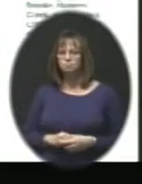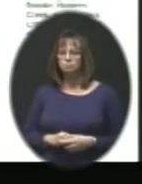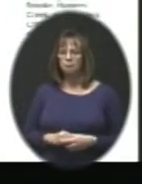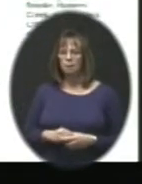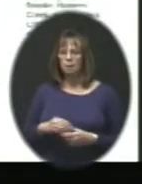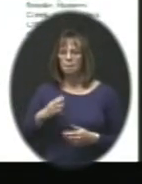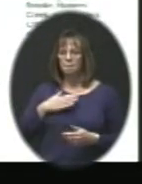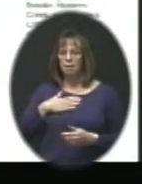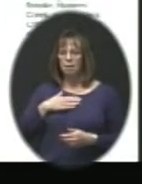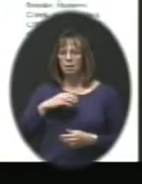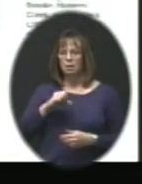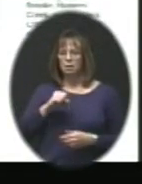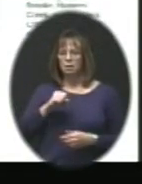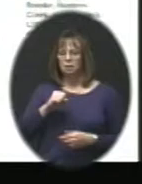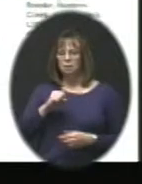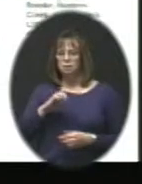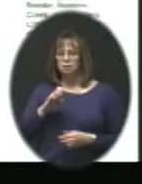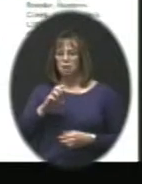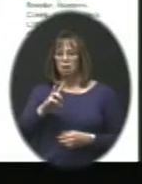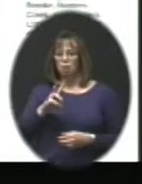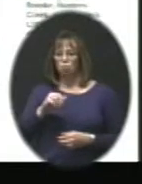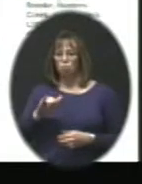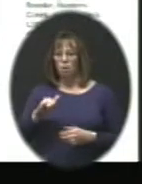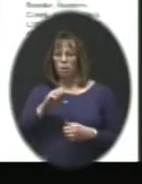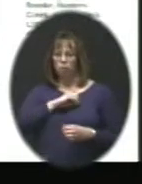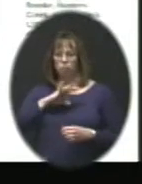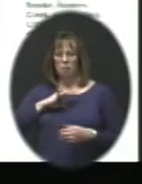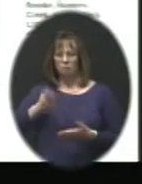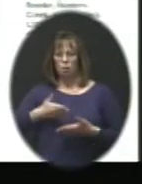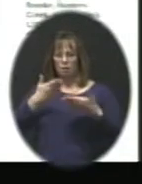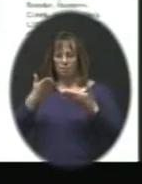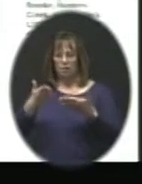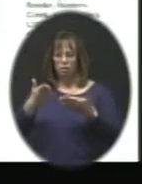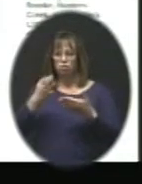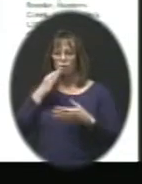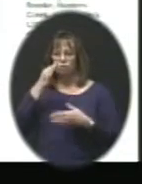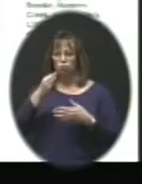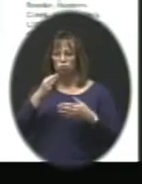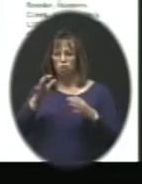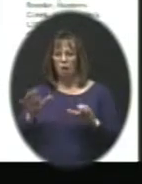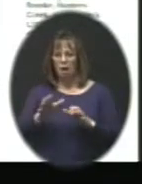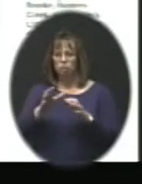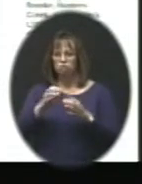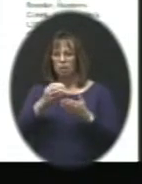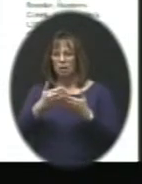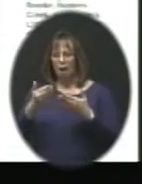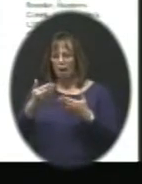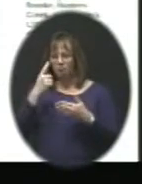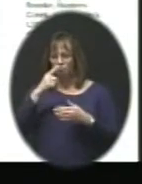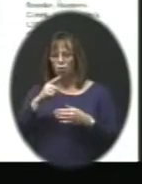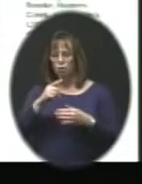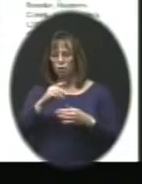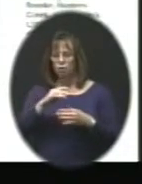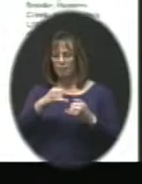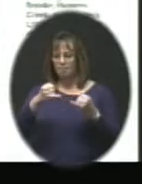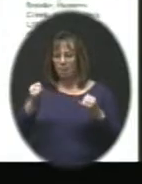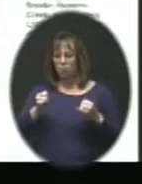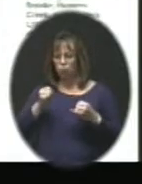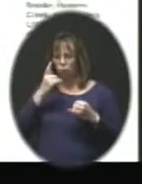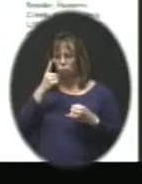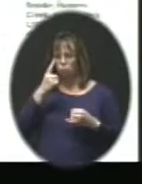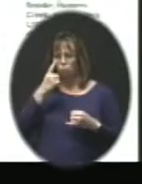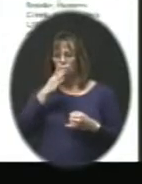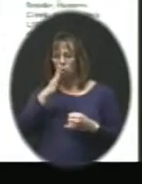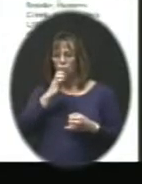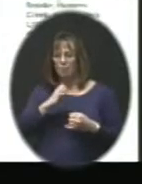My segue to, of course, is our staff recommendation tonight as a future action item for the boundaries for Millbrook will be this option